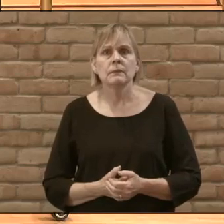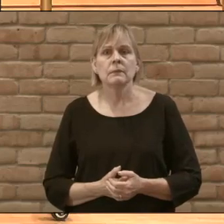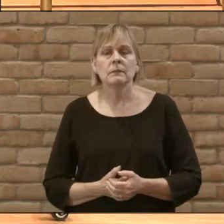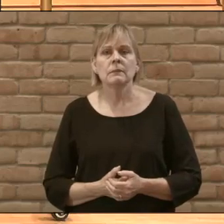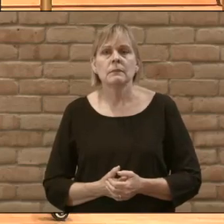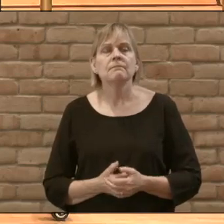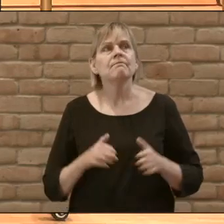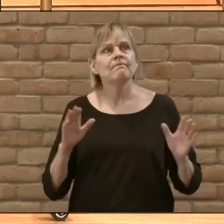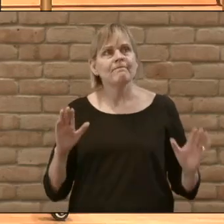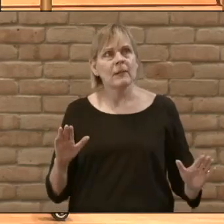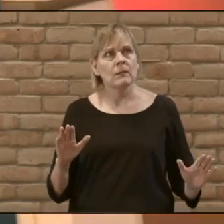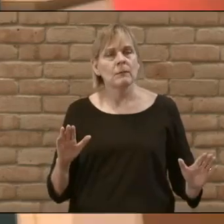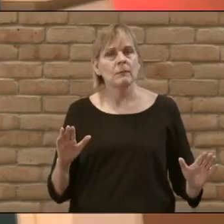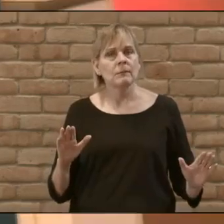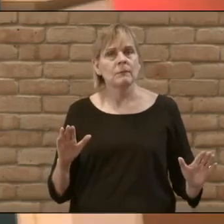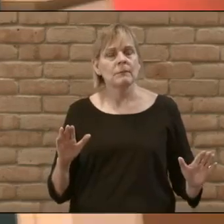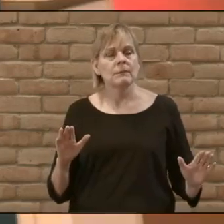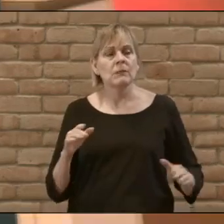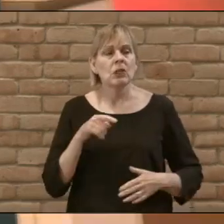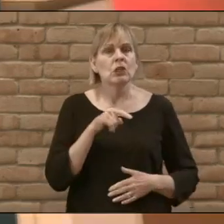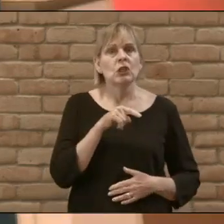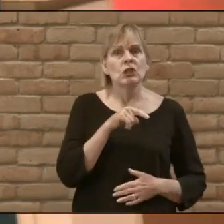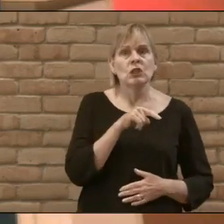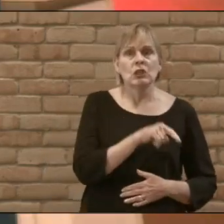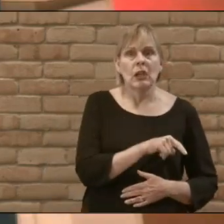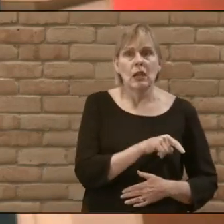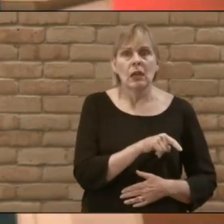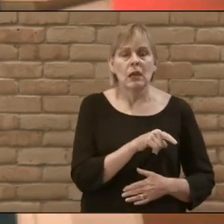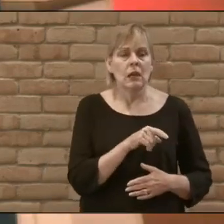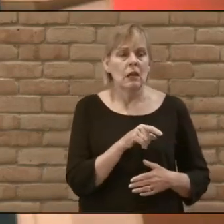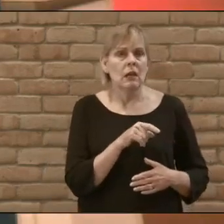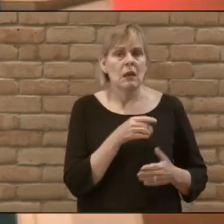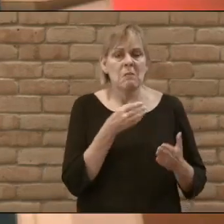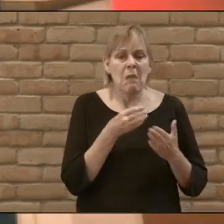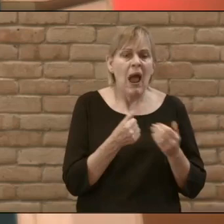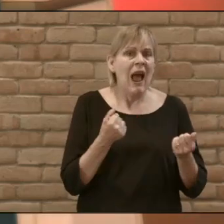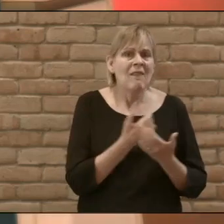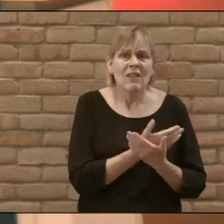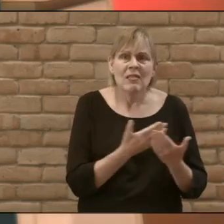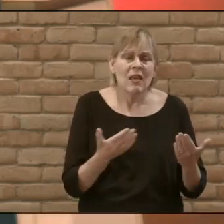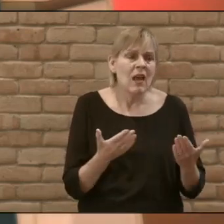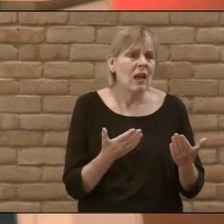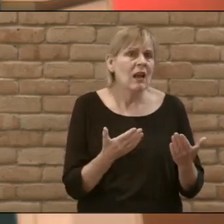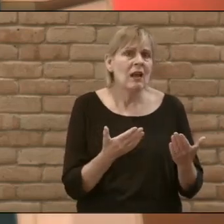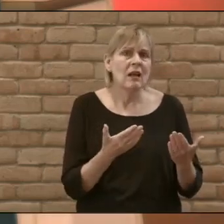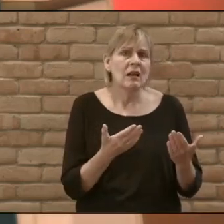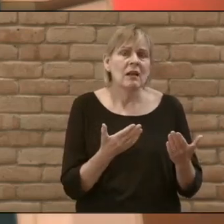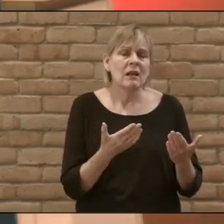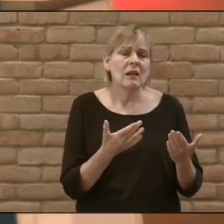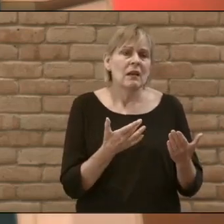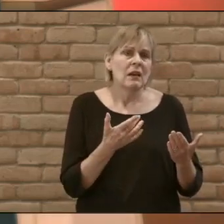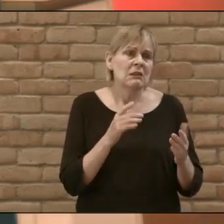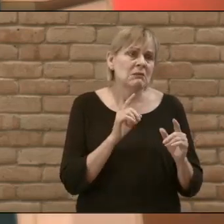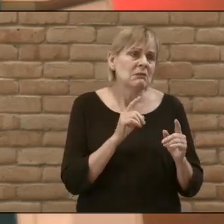So now you see why she spent all the resources she had in order to be cured.